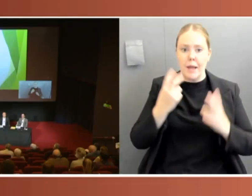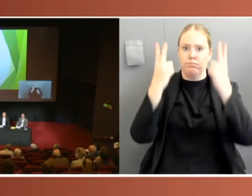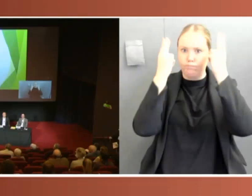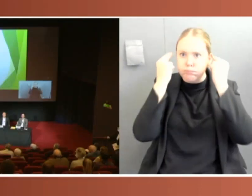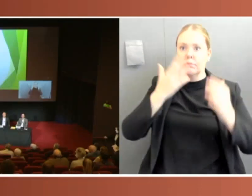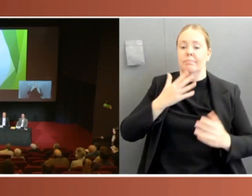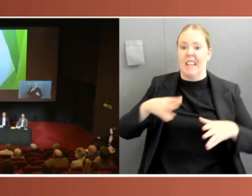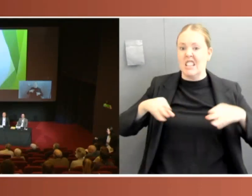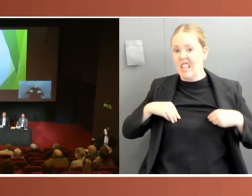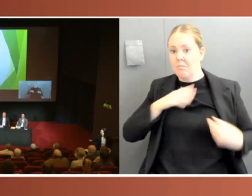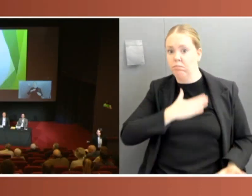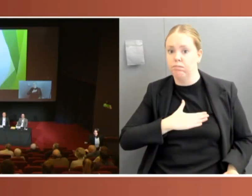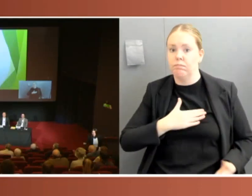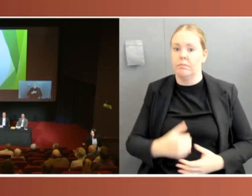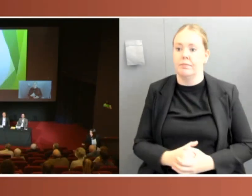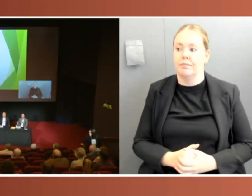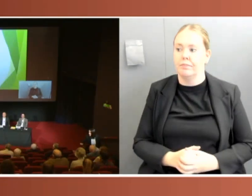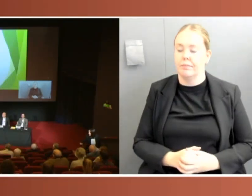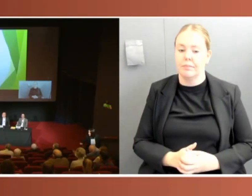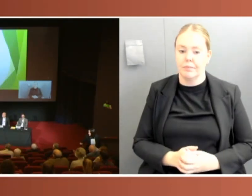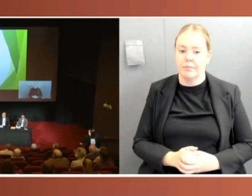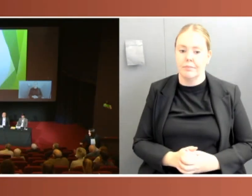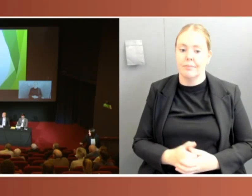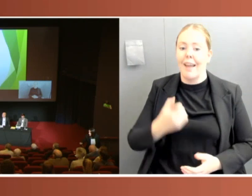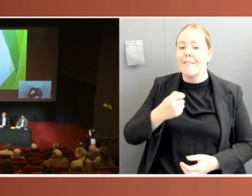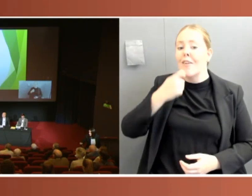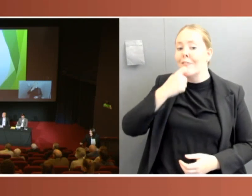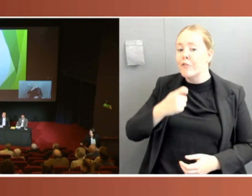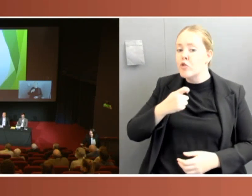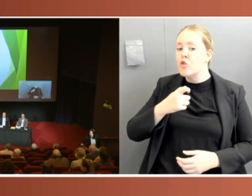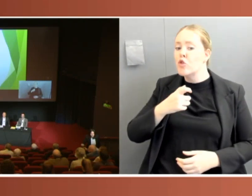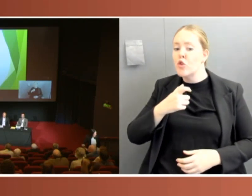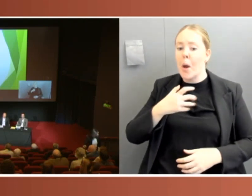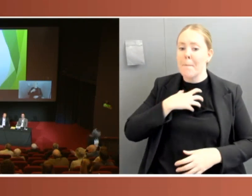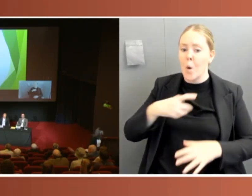Yep, we've got another couple of questions over here. think we've got time for maybe two more quick questions.